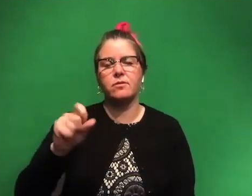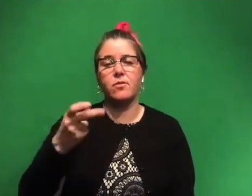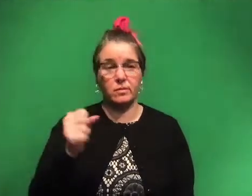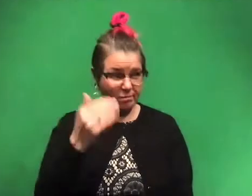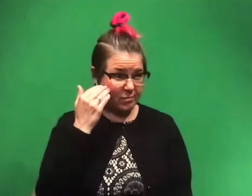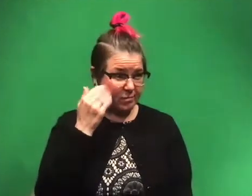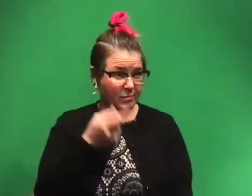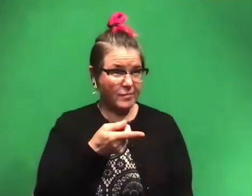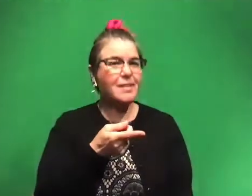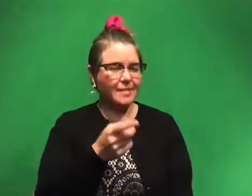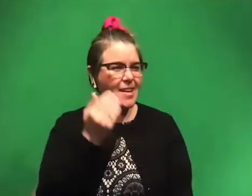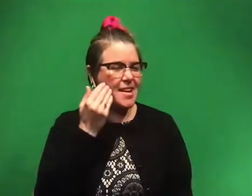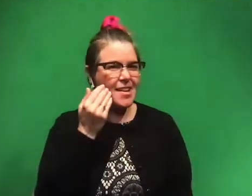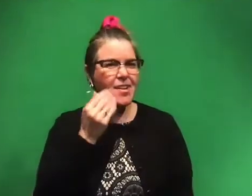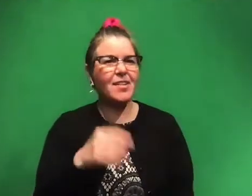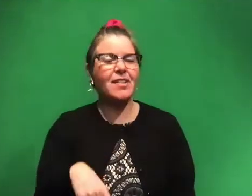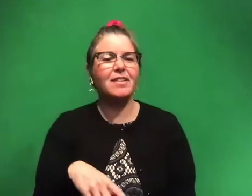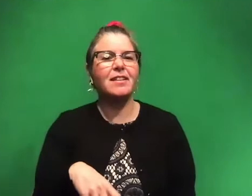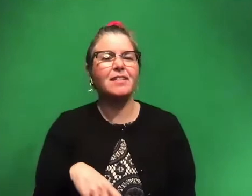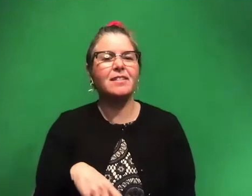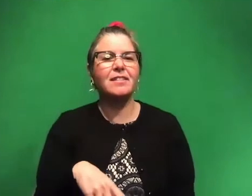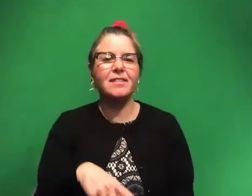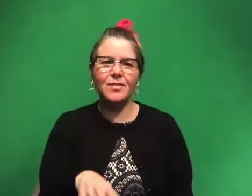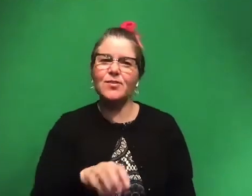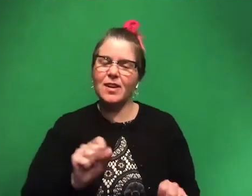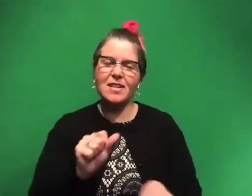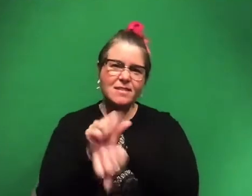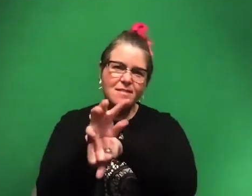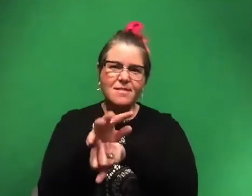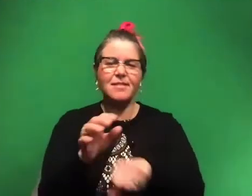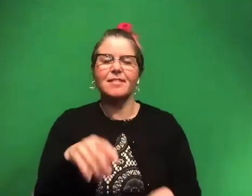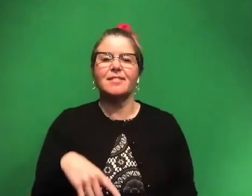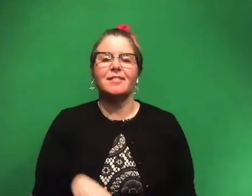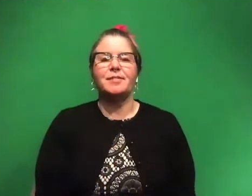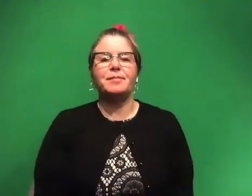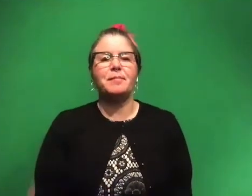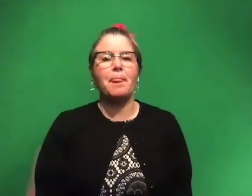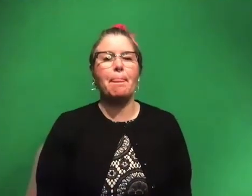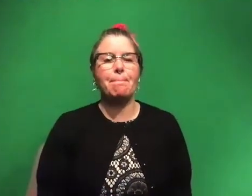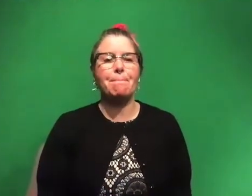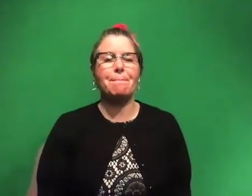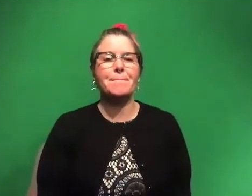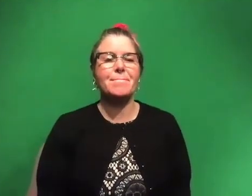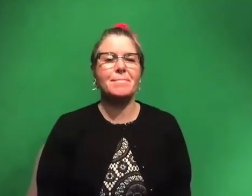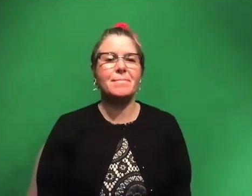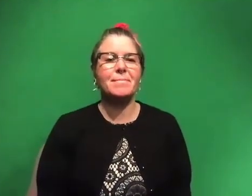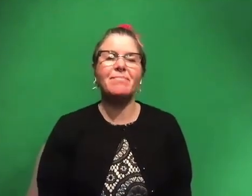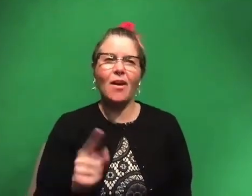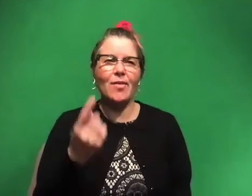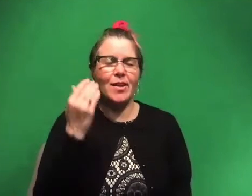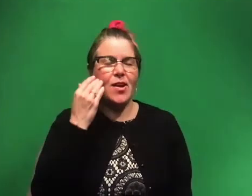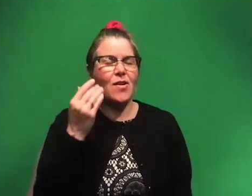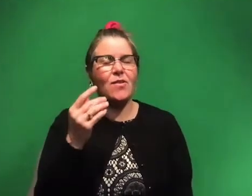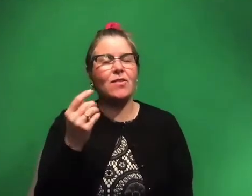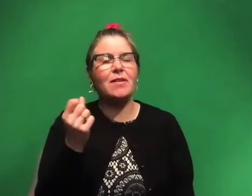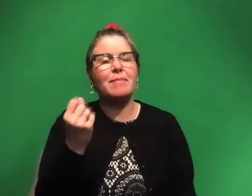dinosaur? I I do. I was like, she's got to be talking about that. Like, yeah, that one. That's awesome. I only know about a lot of